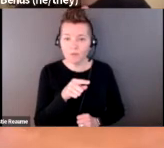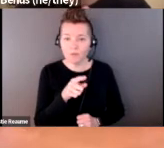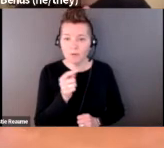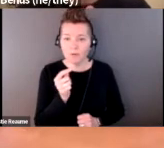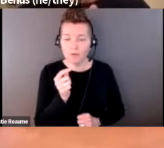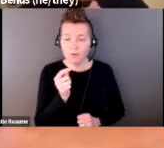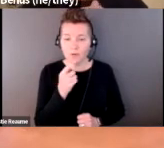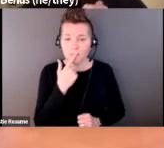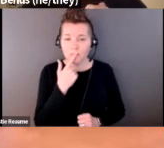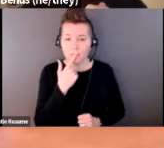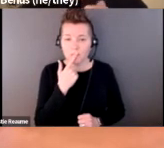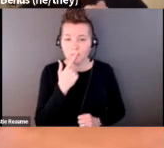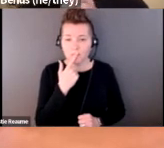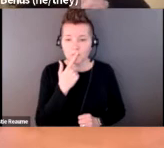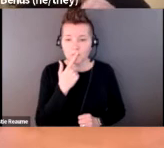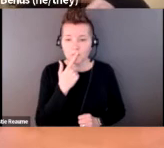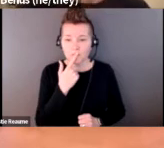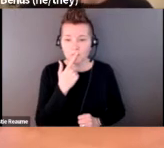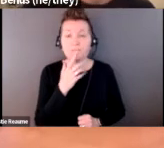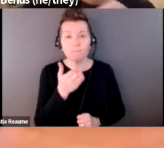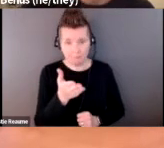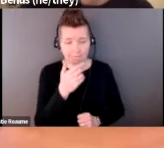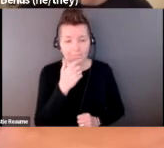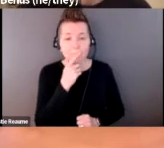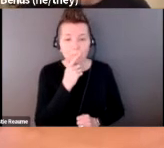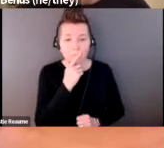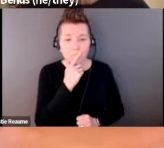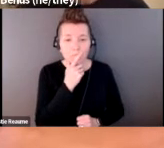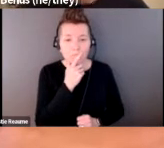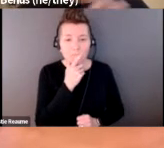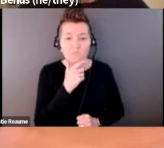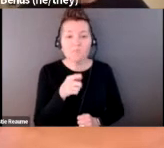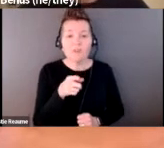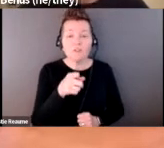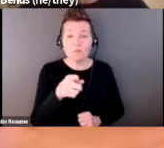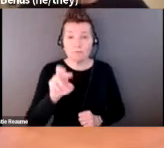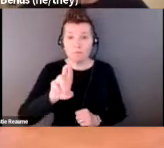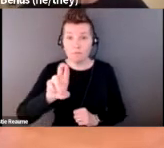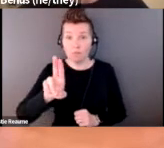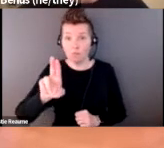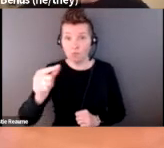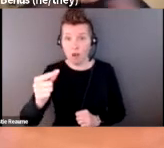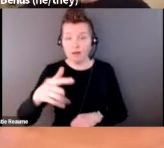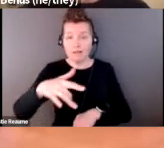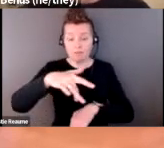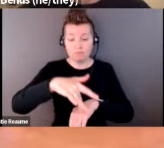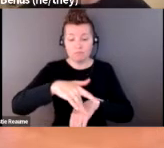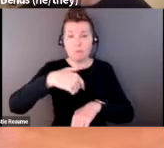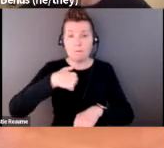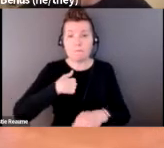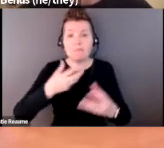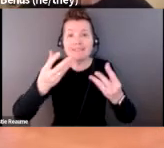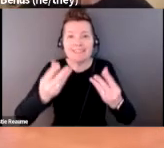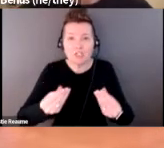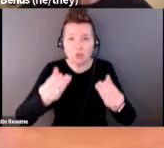talk about this work. So this work, Touch Me Tenderly, was made during the pandemic. And